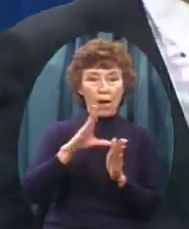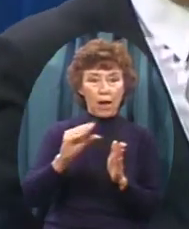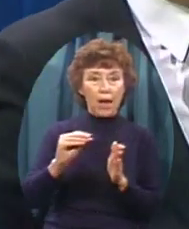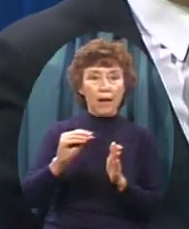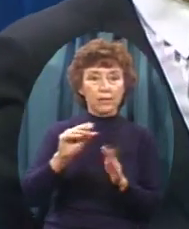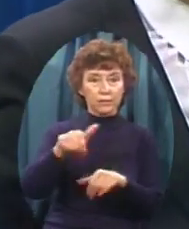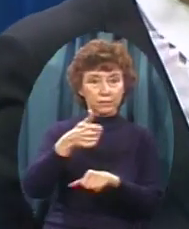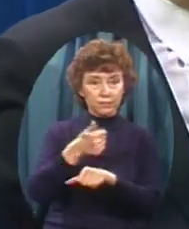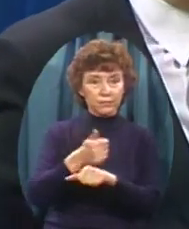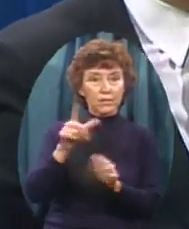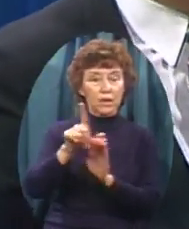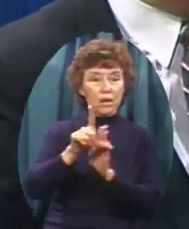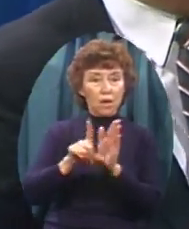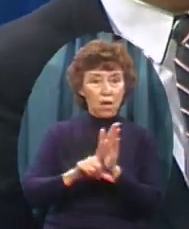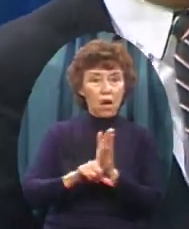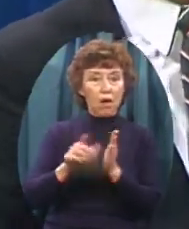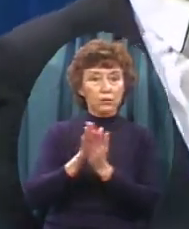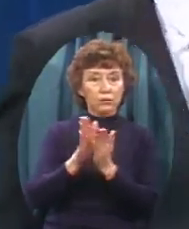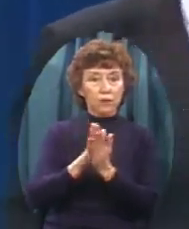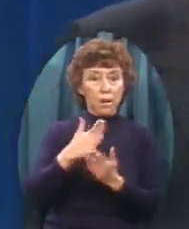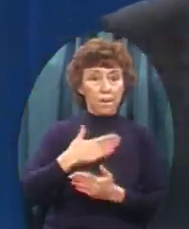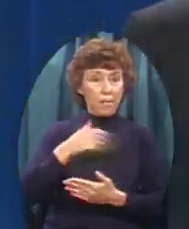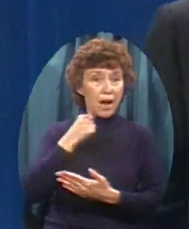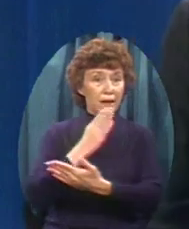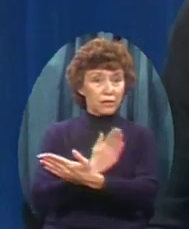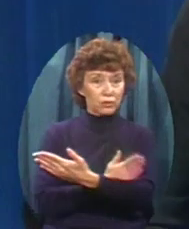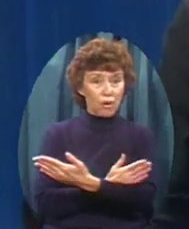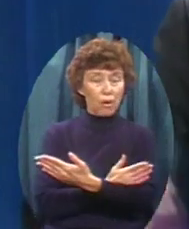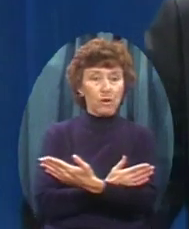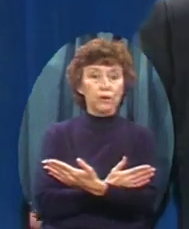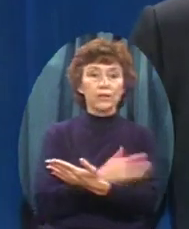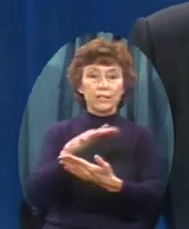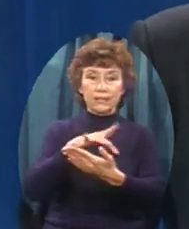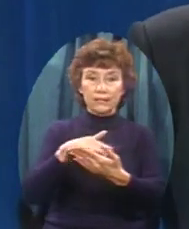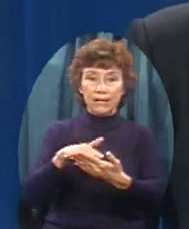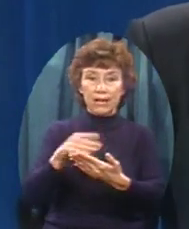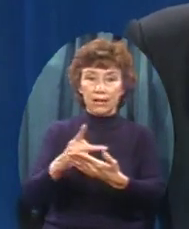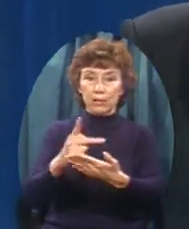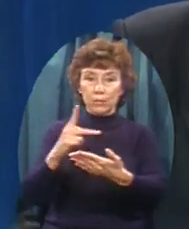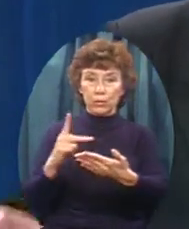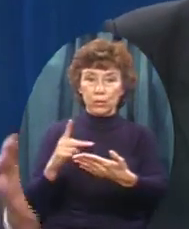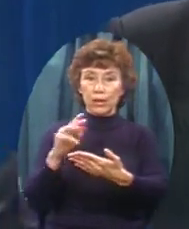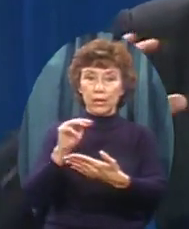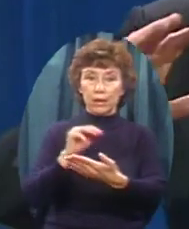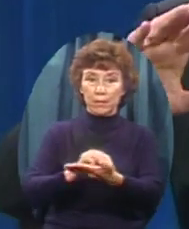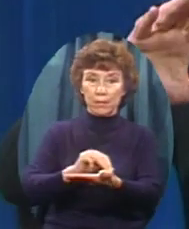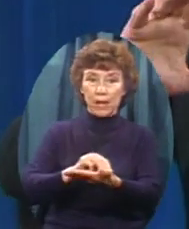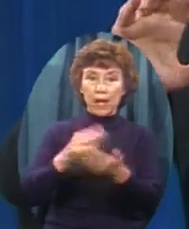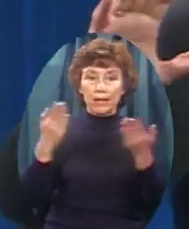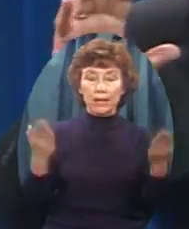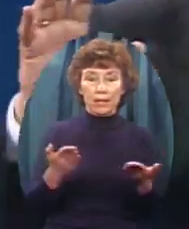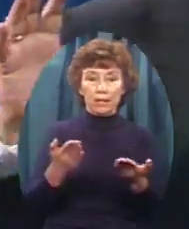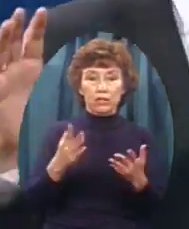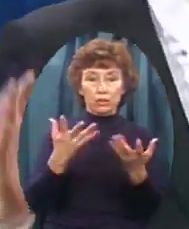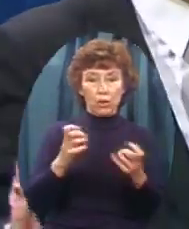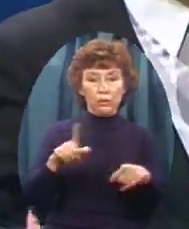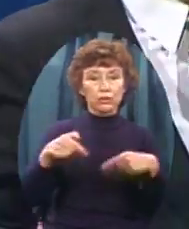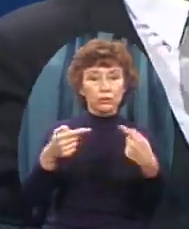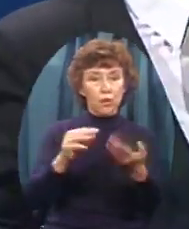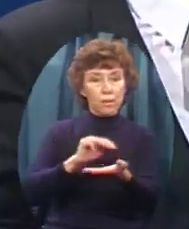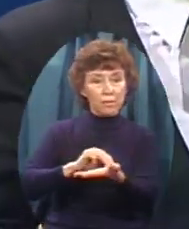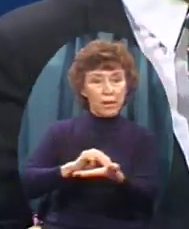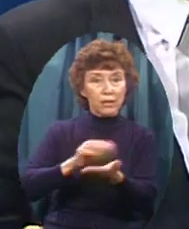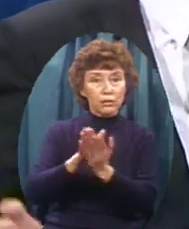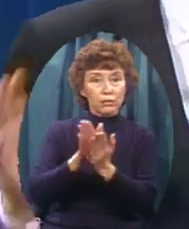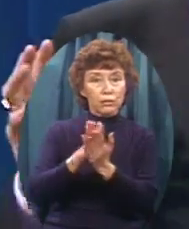Taking pre-med here And she's going To be going To medical school As are many others Why do we have These various majors